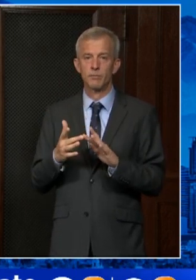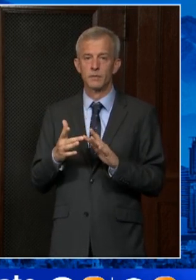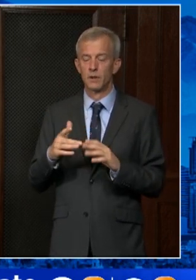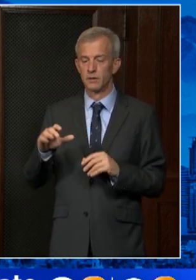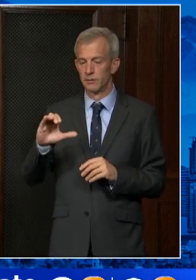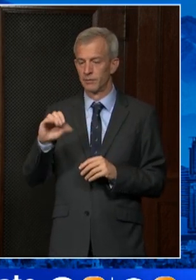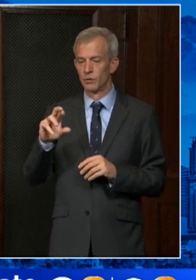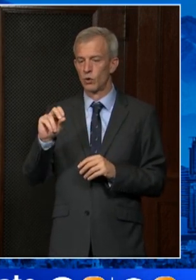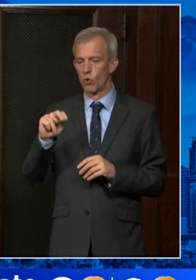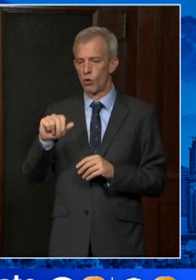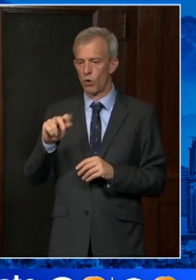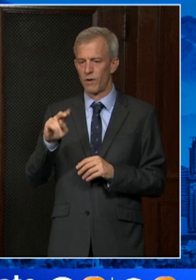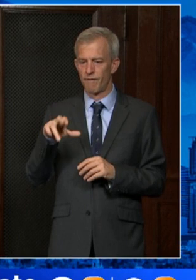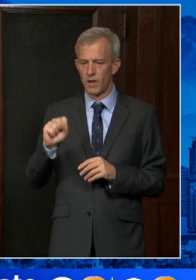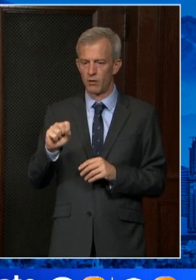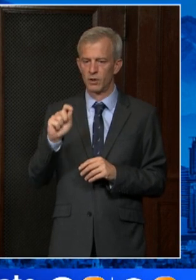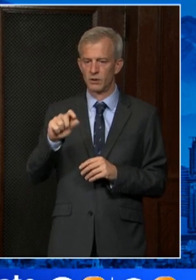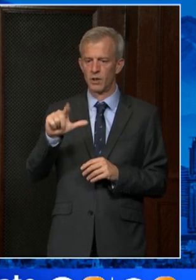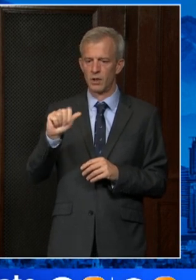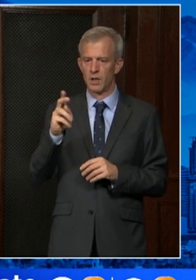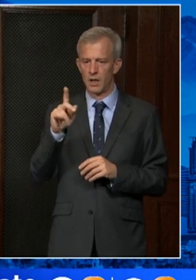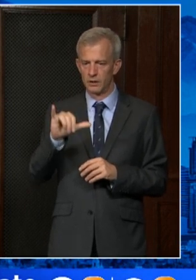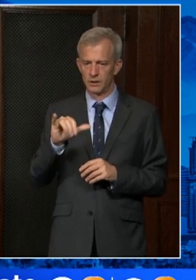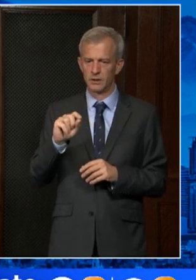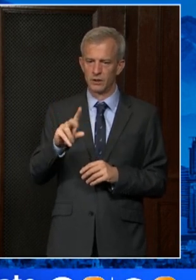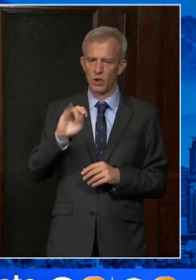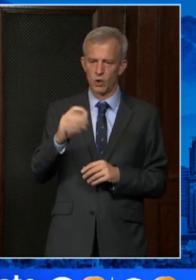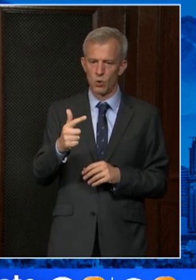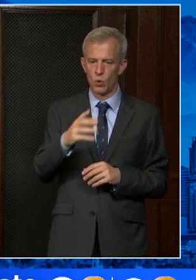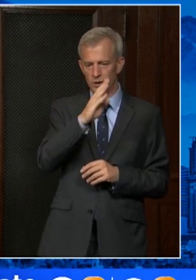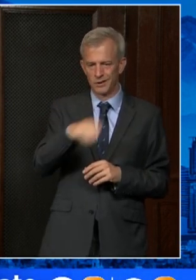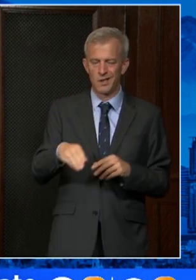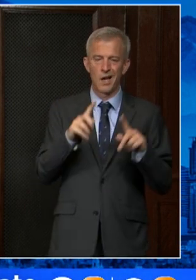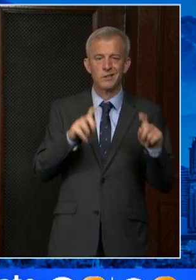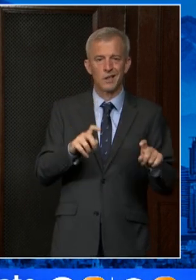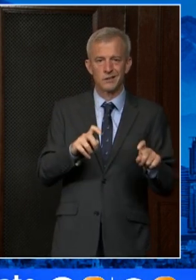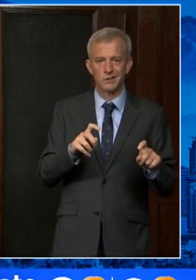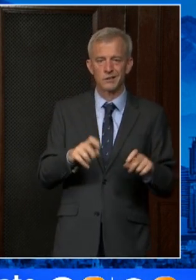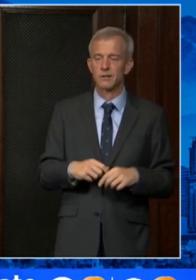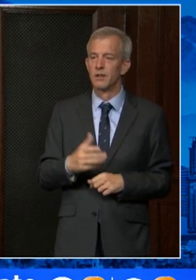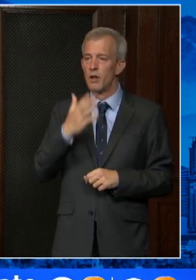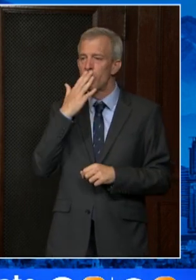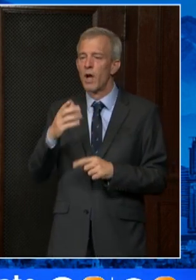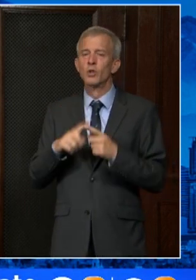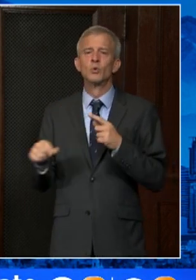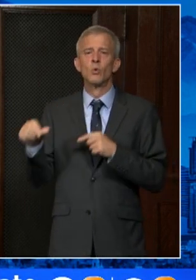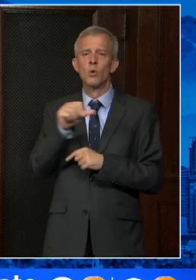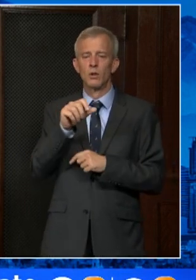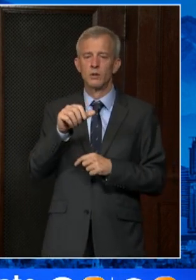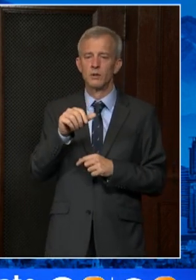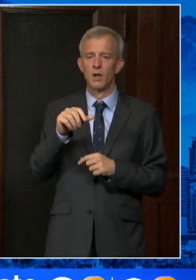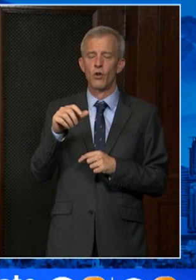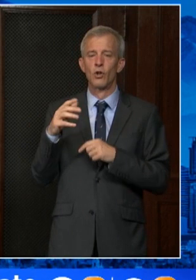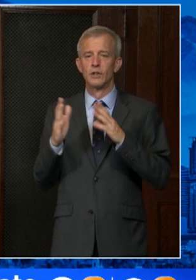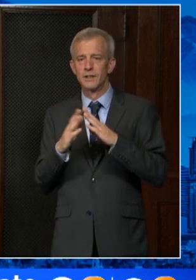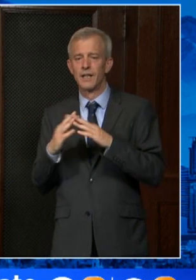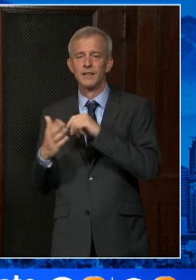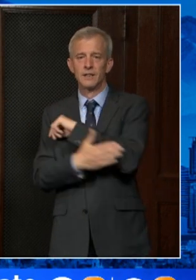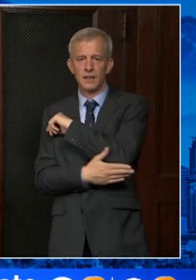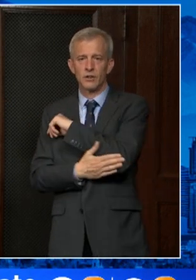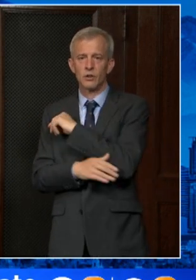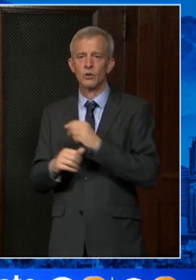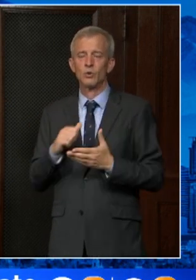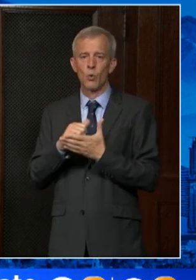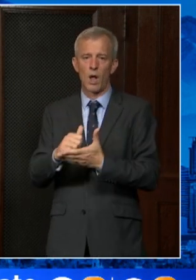slash testing. And thank you to the other cities and the county for helping stand up so many of these new centers to make sure throughout